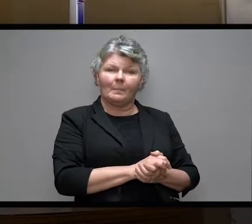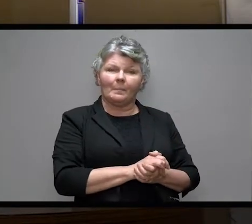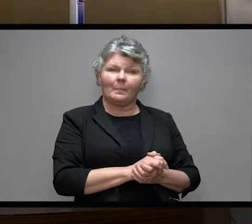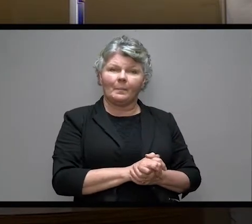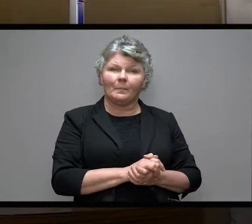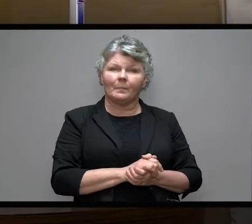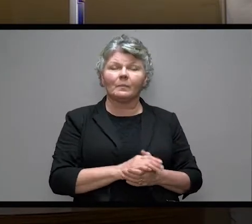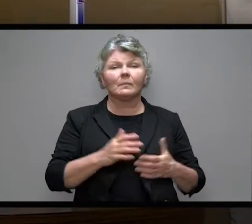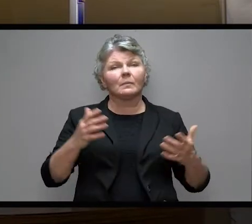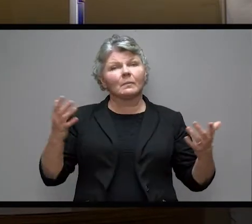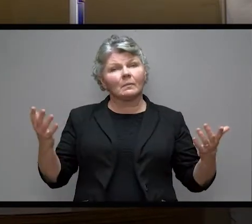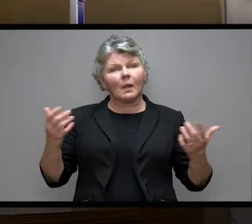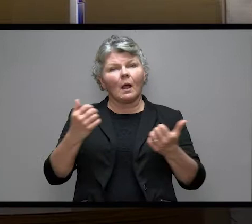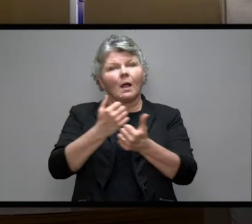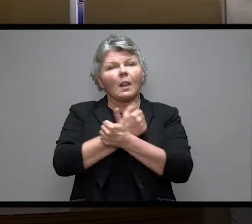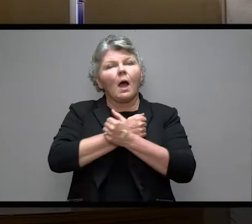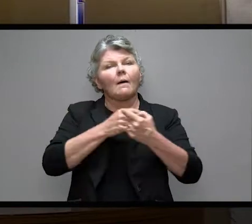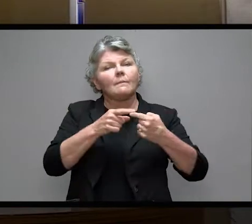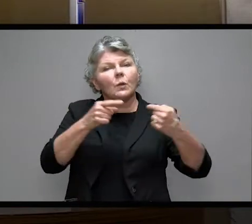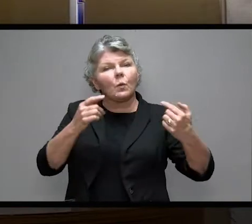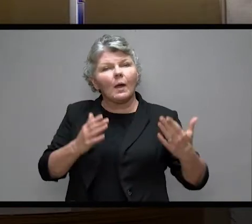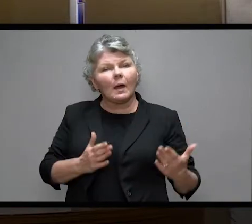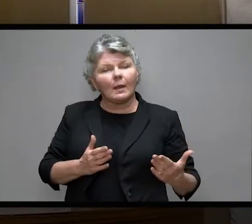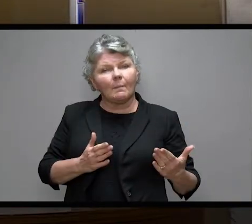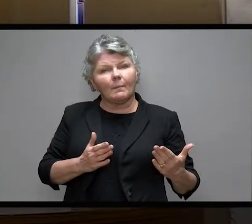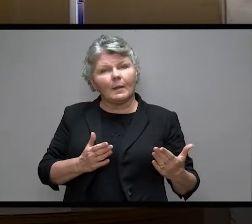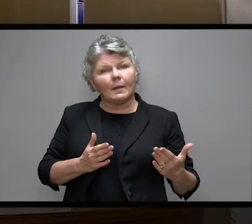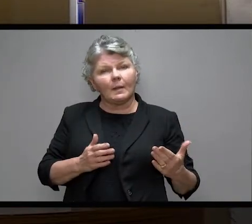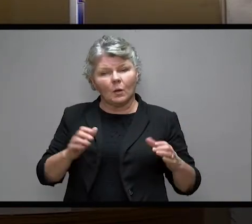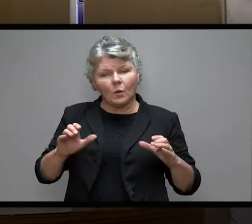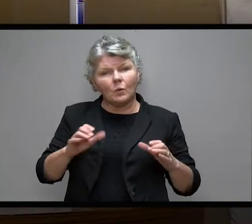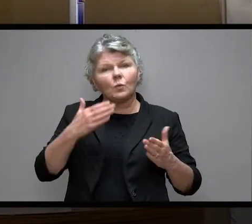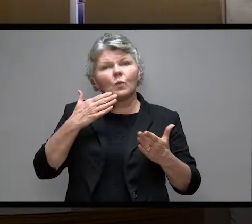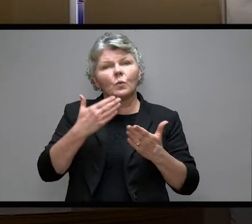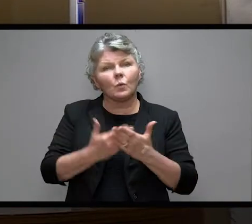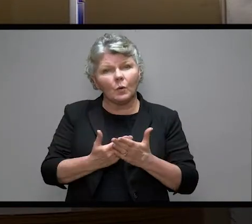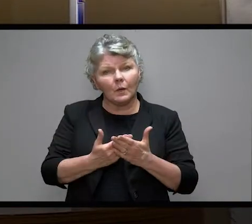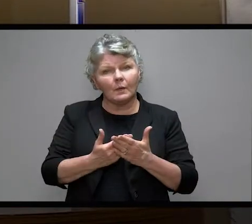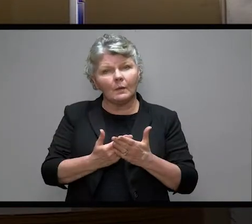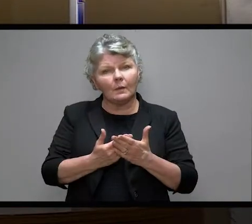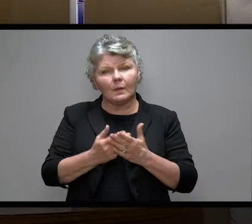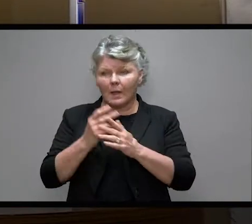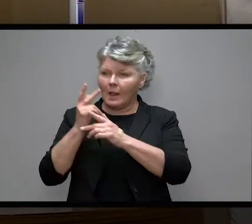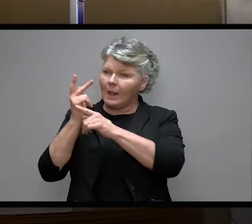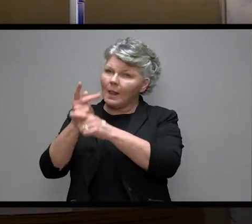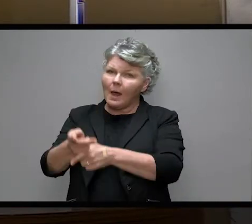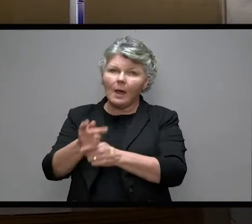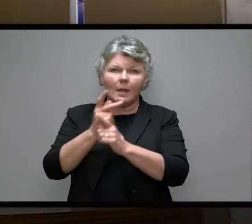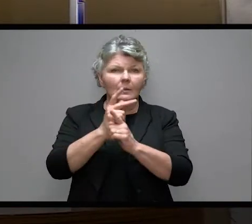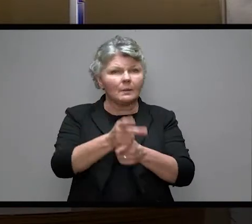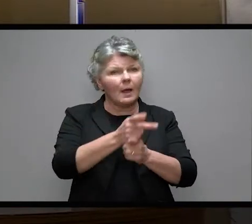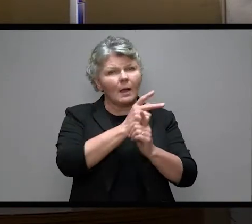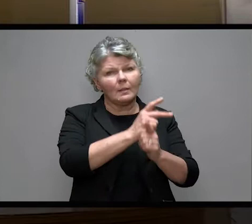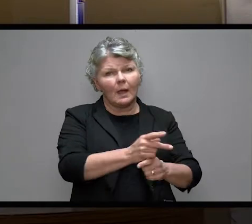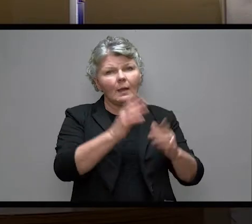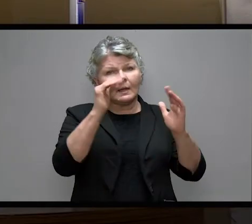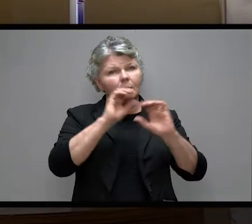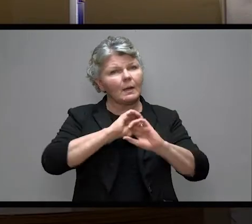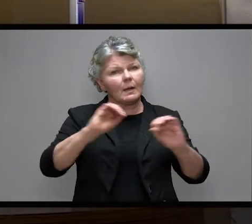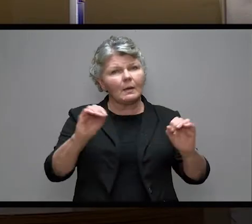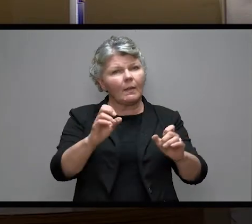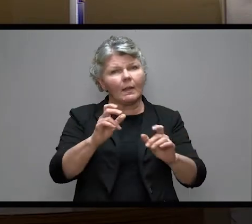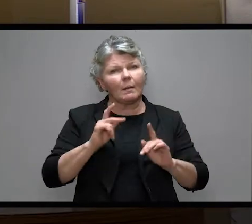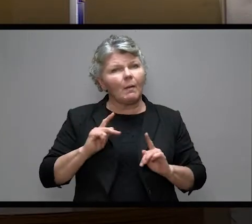But love your enemies, and do good, and lend. Expect nothing in